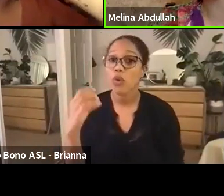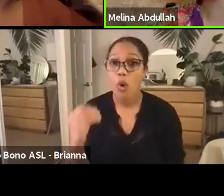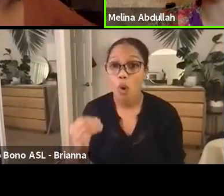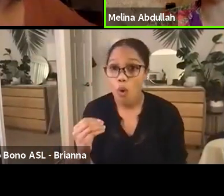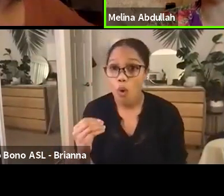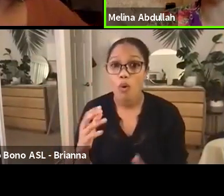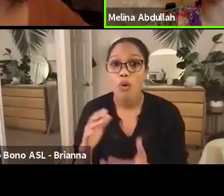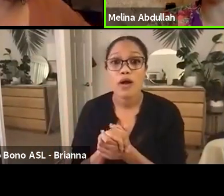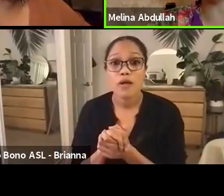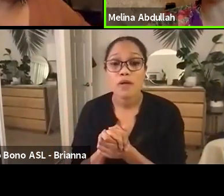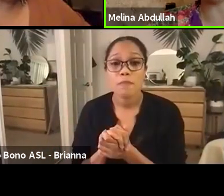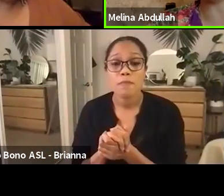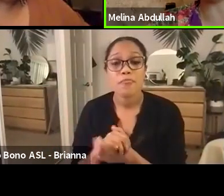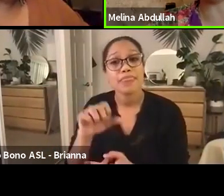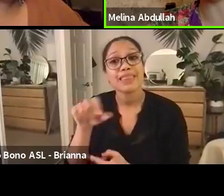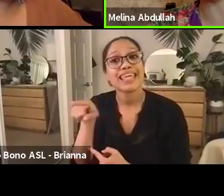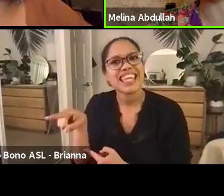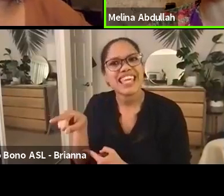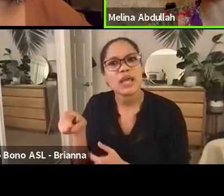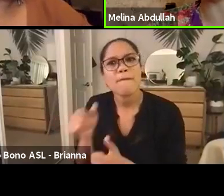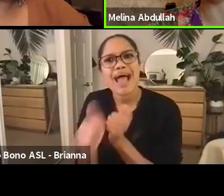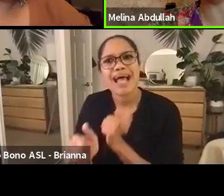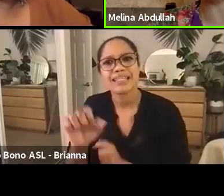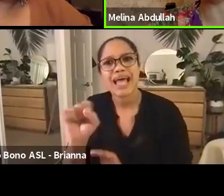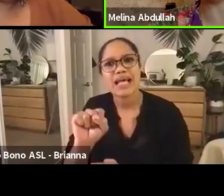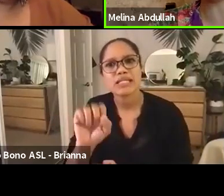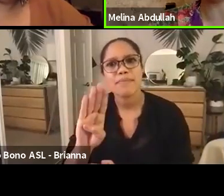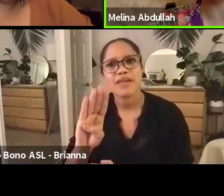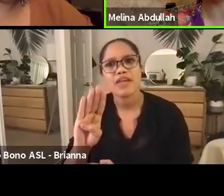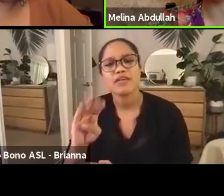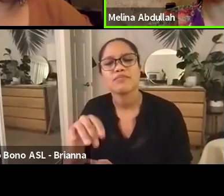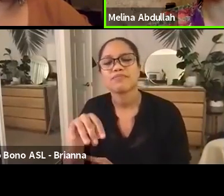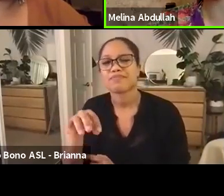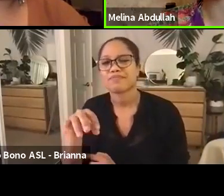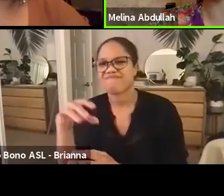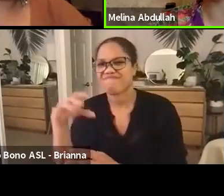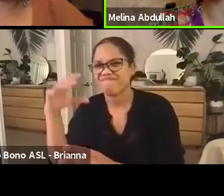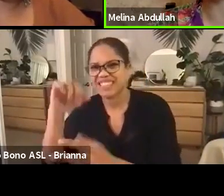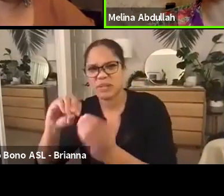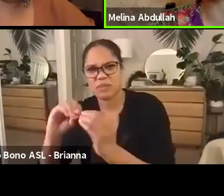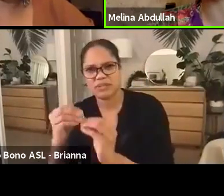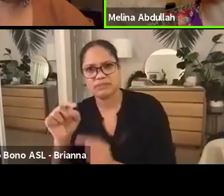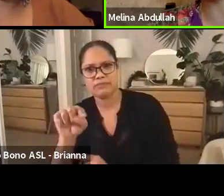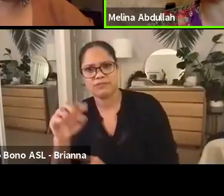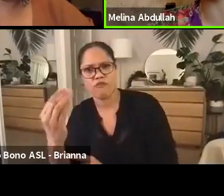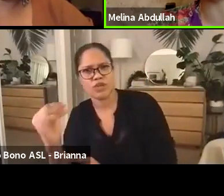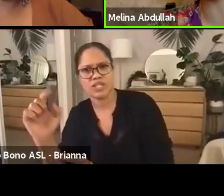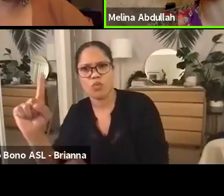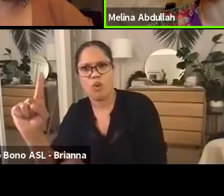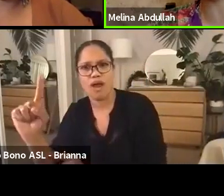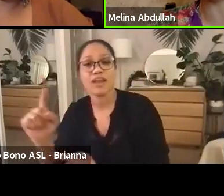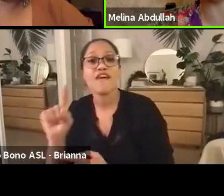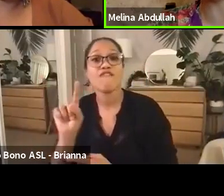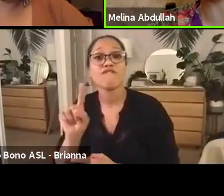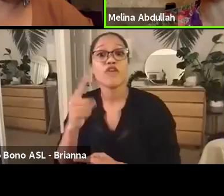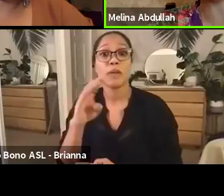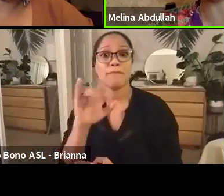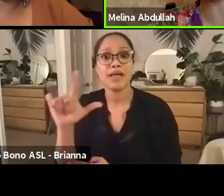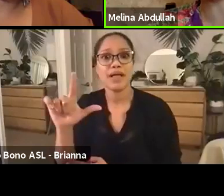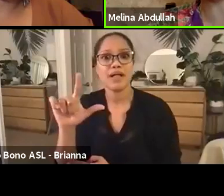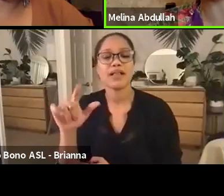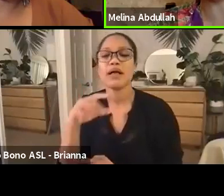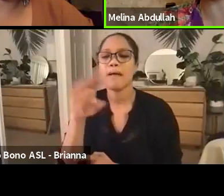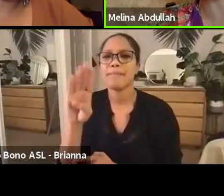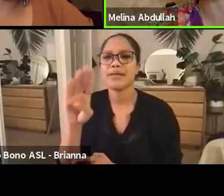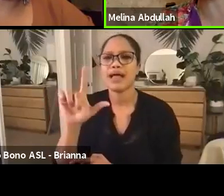SB 1421, the right to know bill, which was the first bill that Black Lives Matter co-sponsored